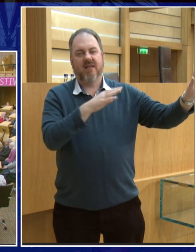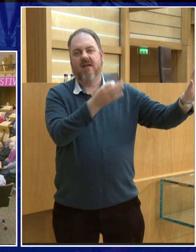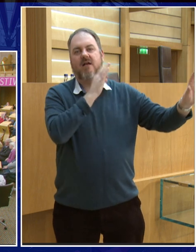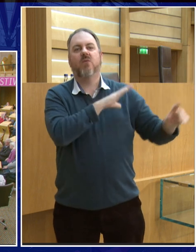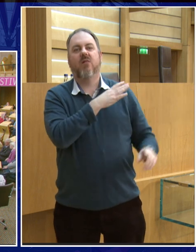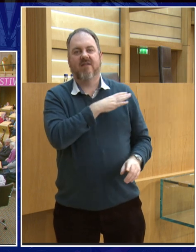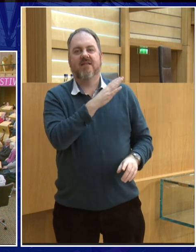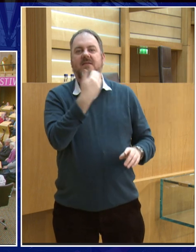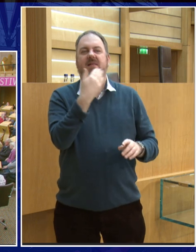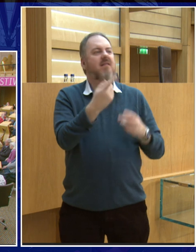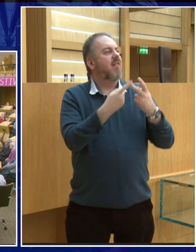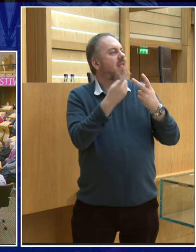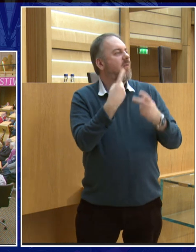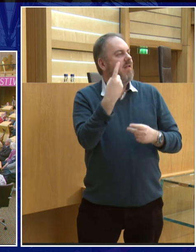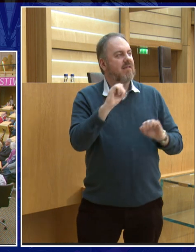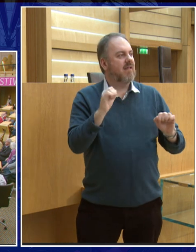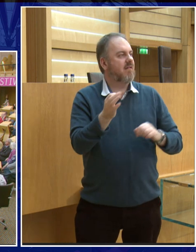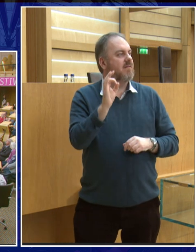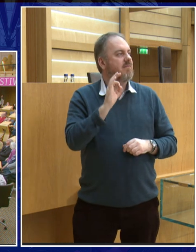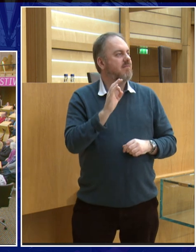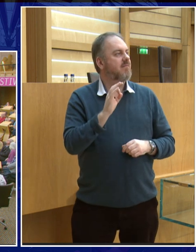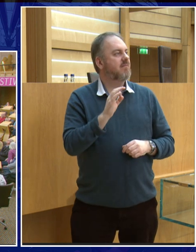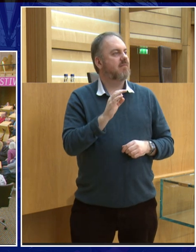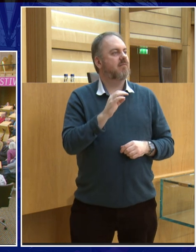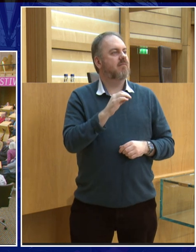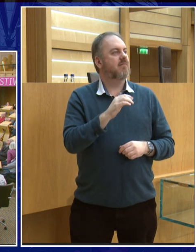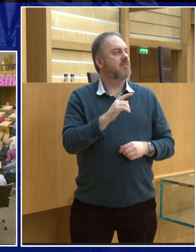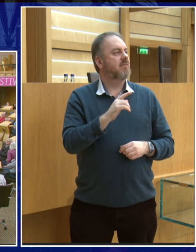pictures over there light's on that's it, thank you My name